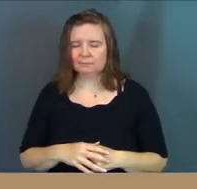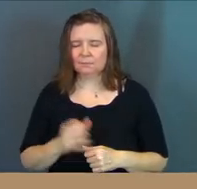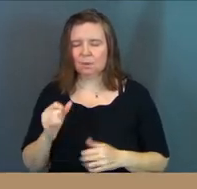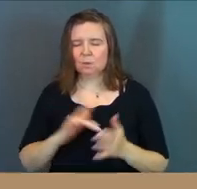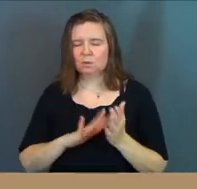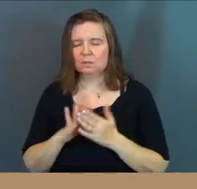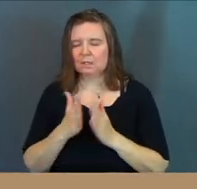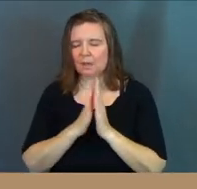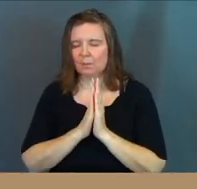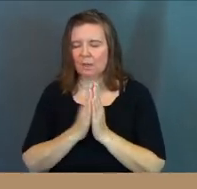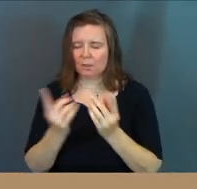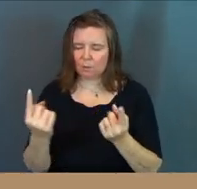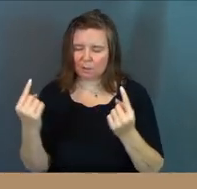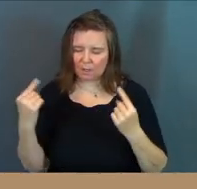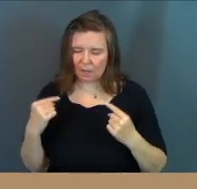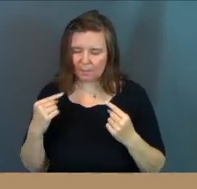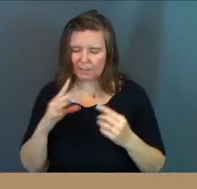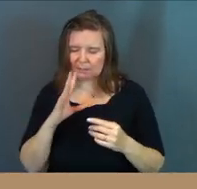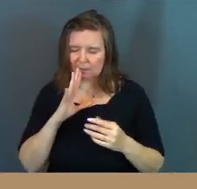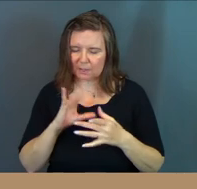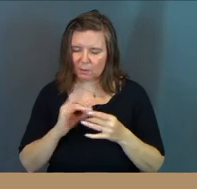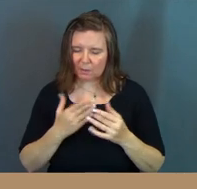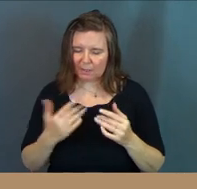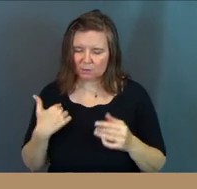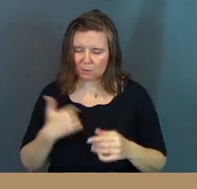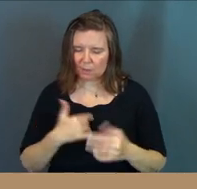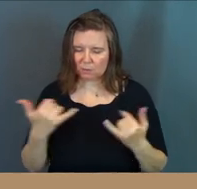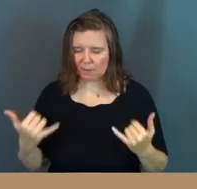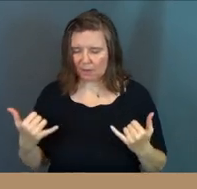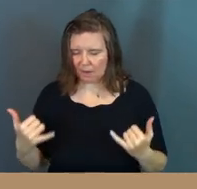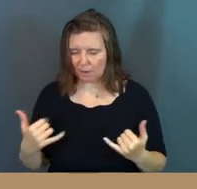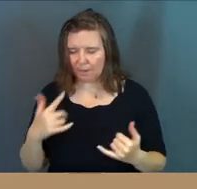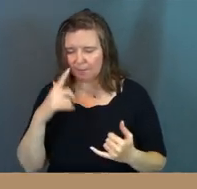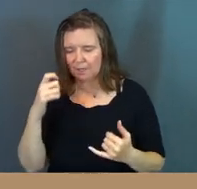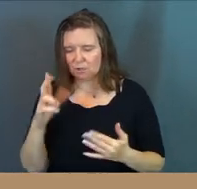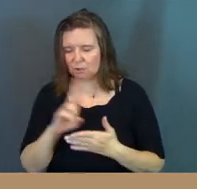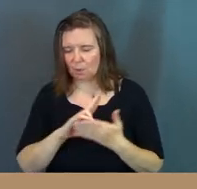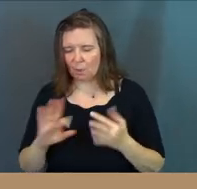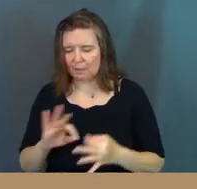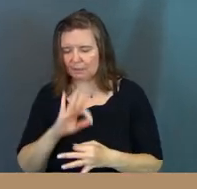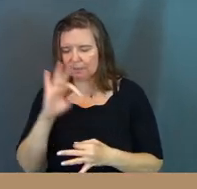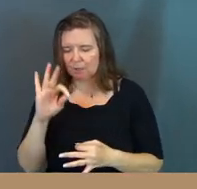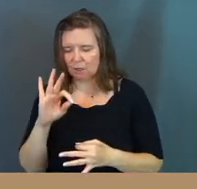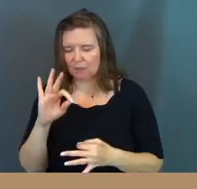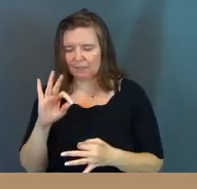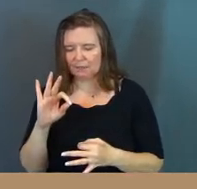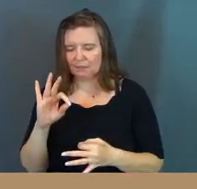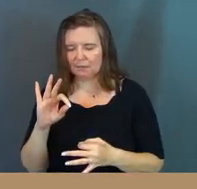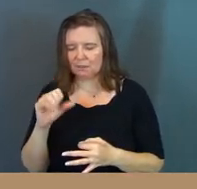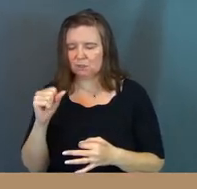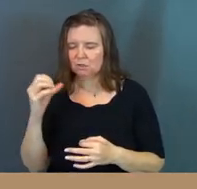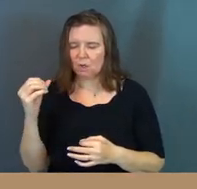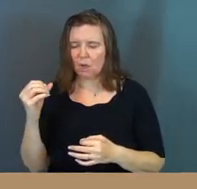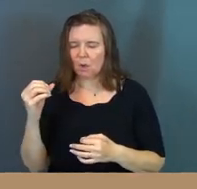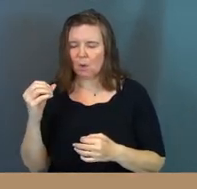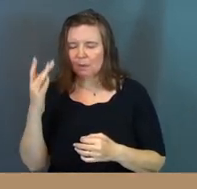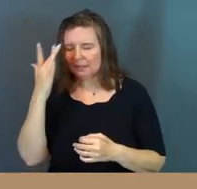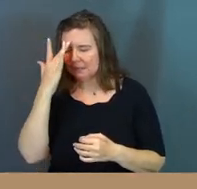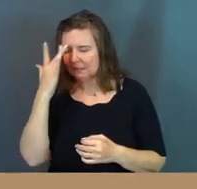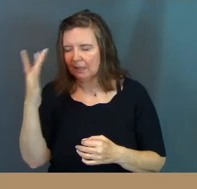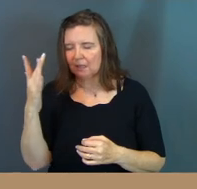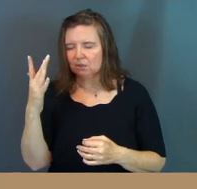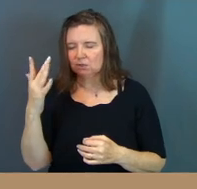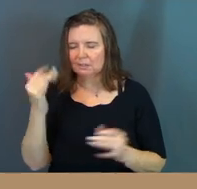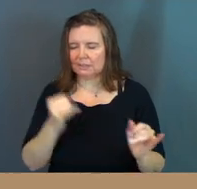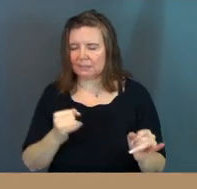And so, Jesus, I pray that you would come and that you would speak those things to us right now. Because your Holy Spirit is so intelligent